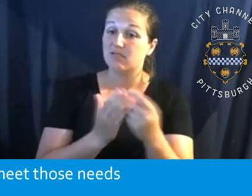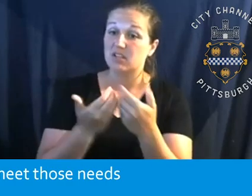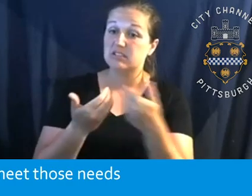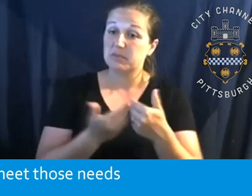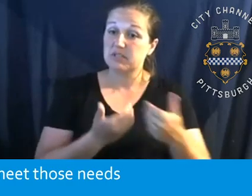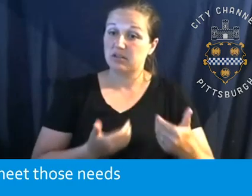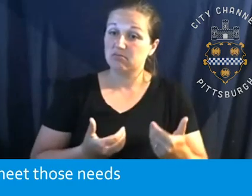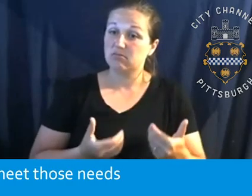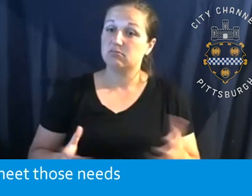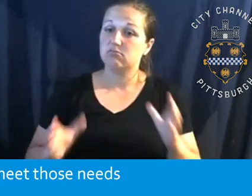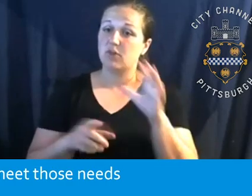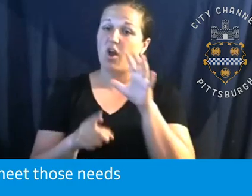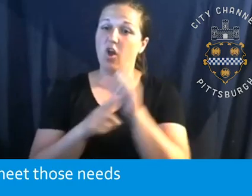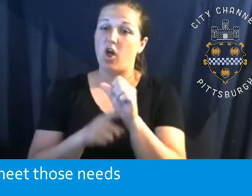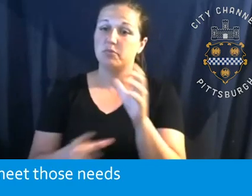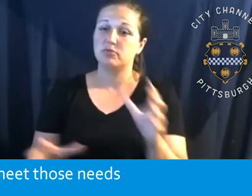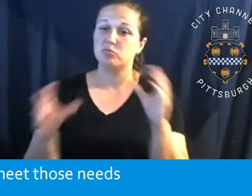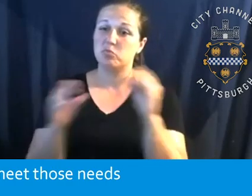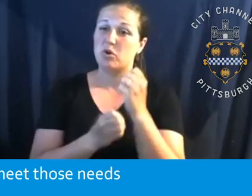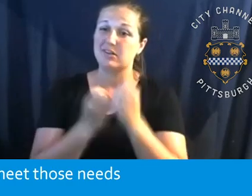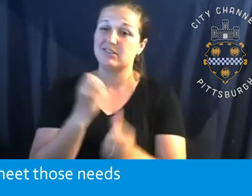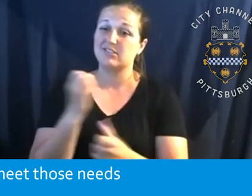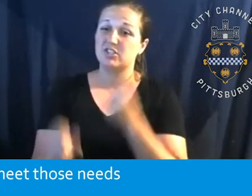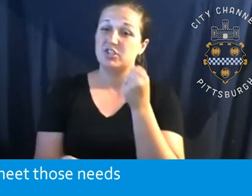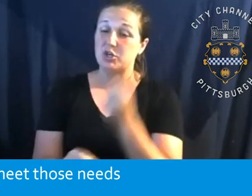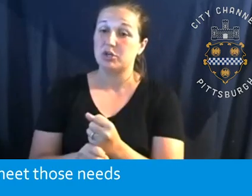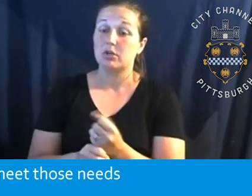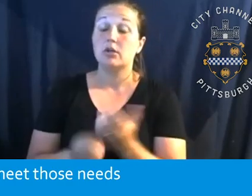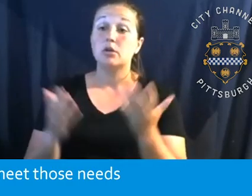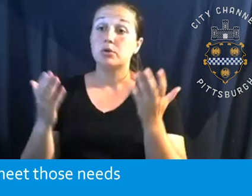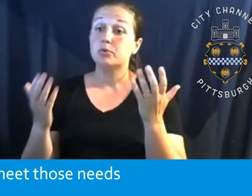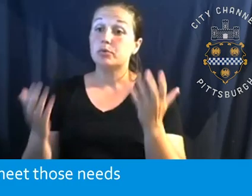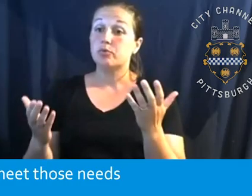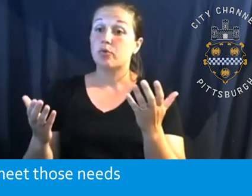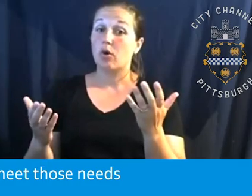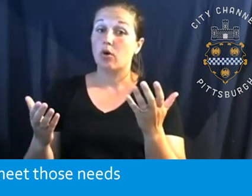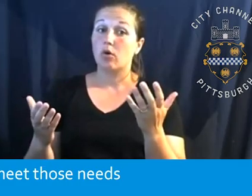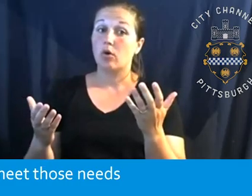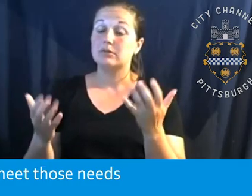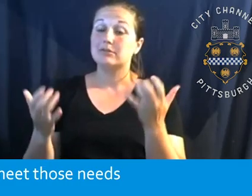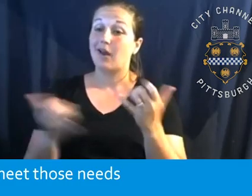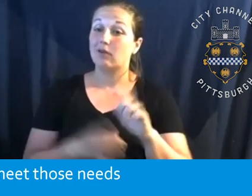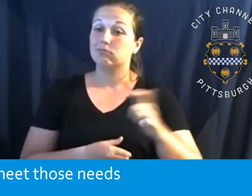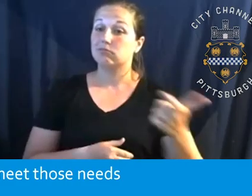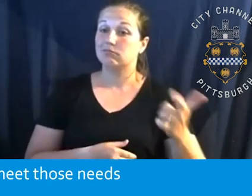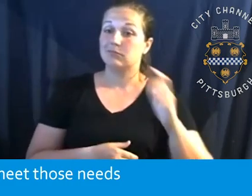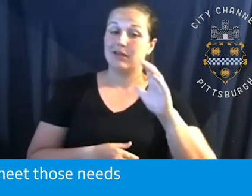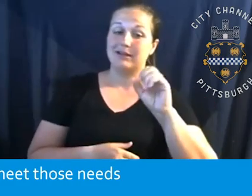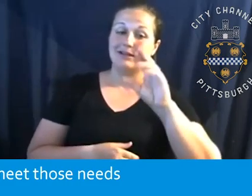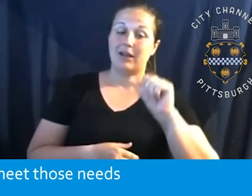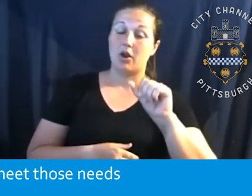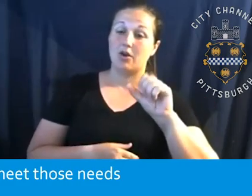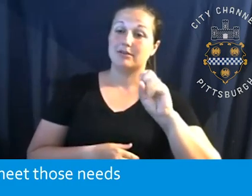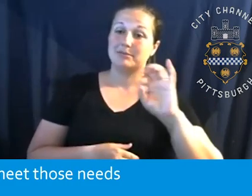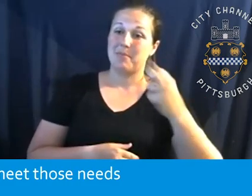any given year. And with that, I'm going to hand this over to Kara Smith from the department of city planning.